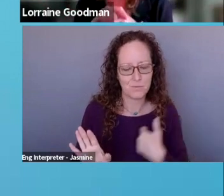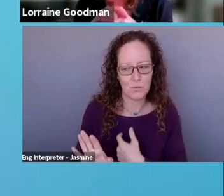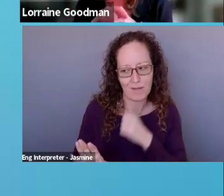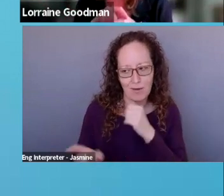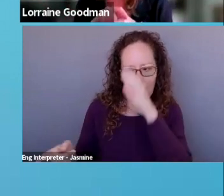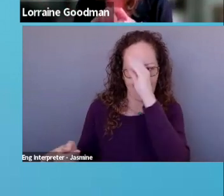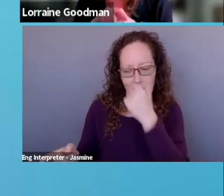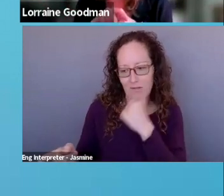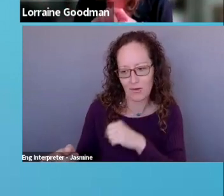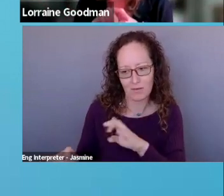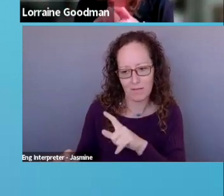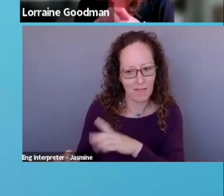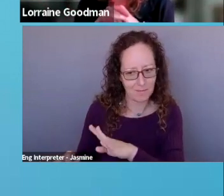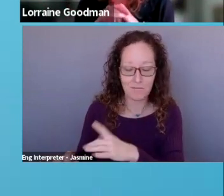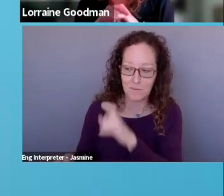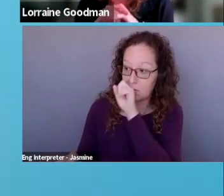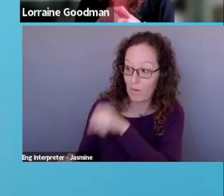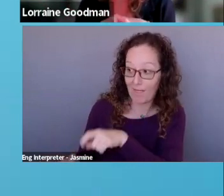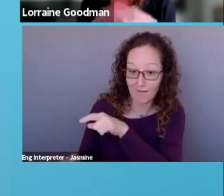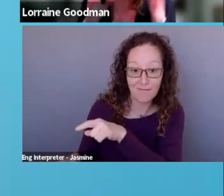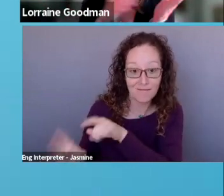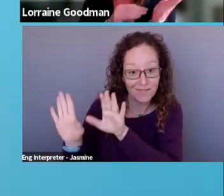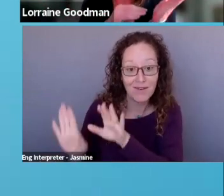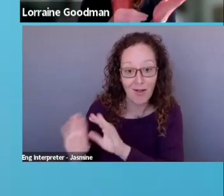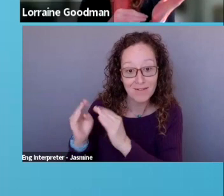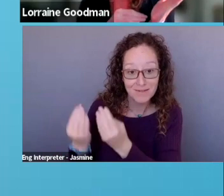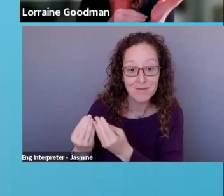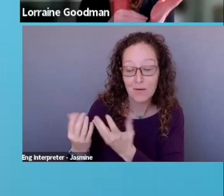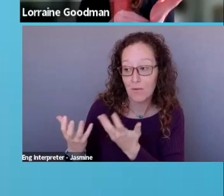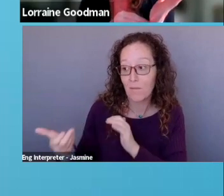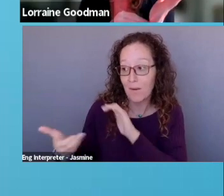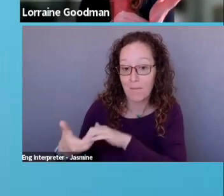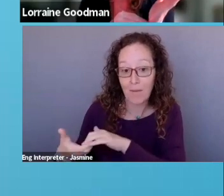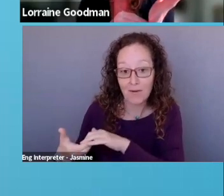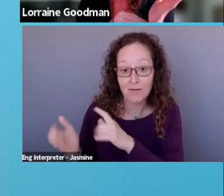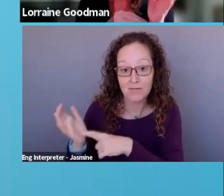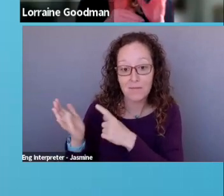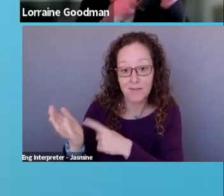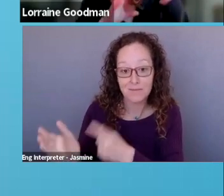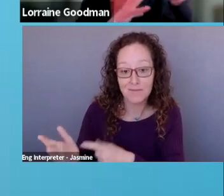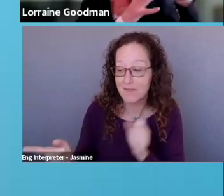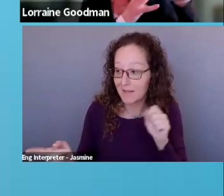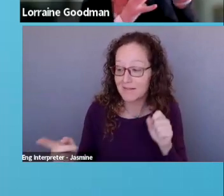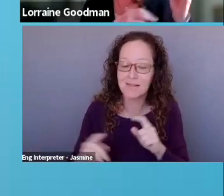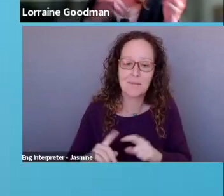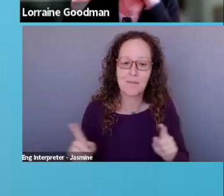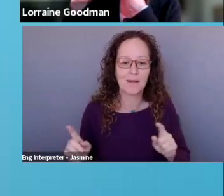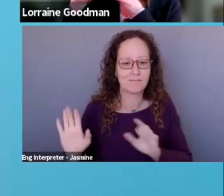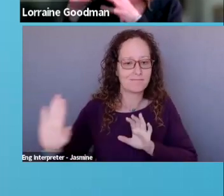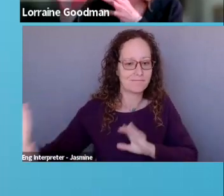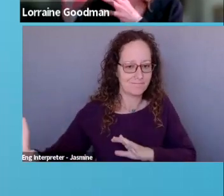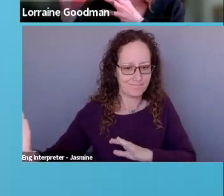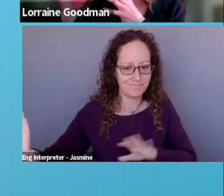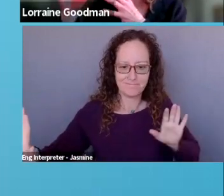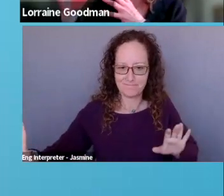love the boys and girls club. We think they're an awesome organization and we'd like to partner with them on occasion, but they work in groups,